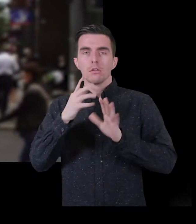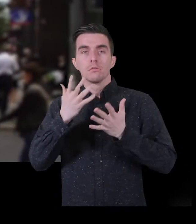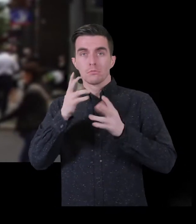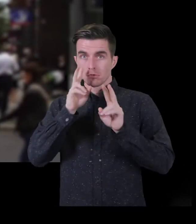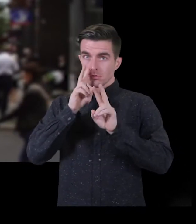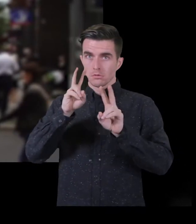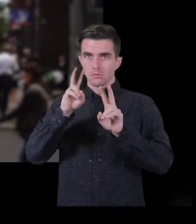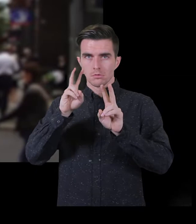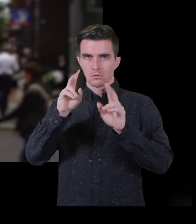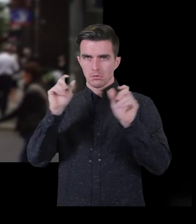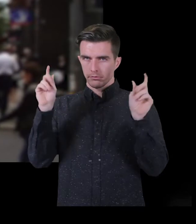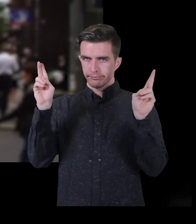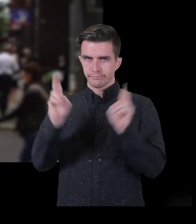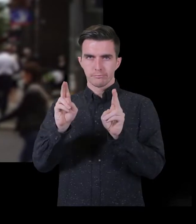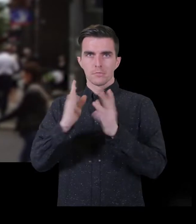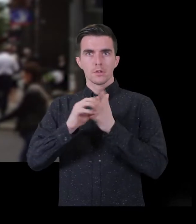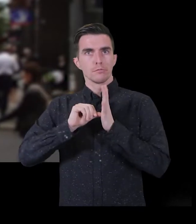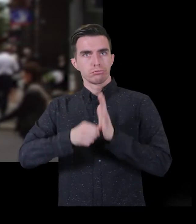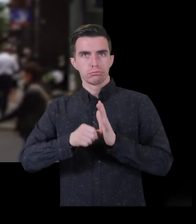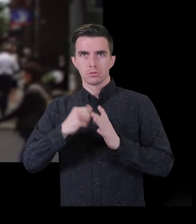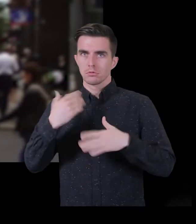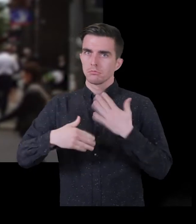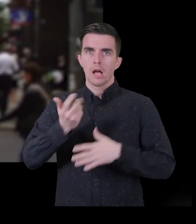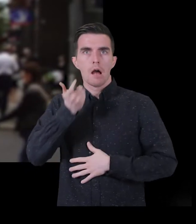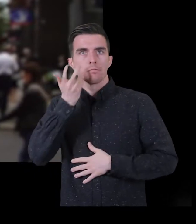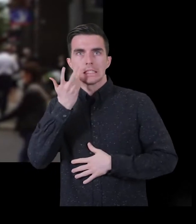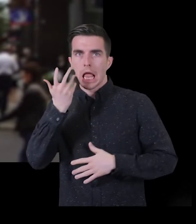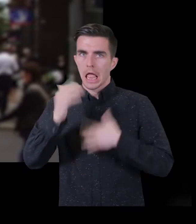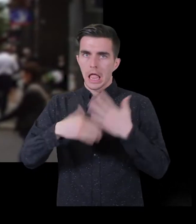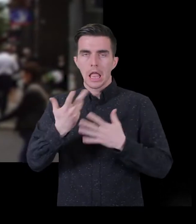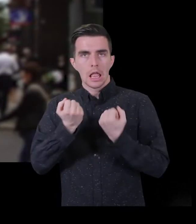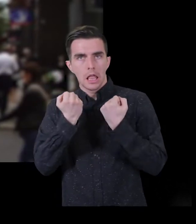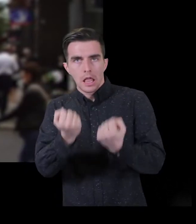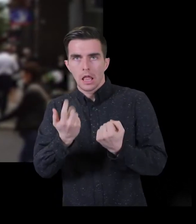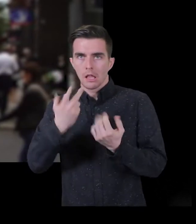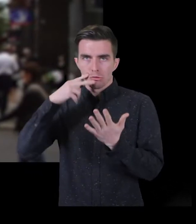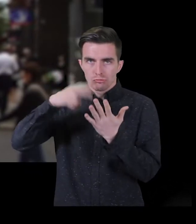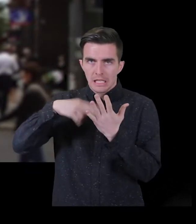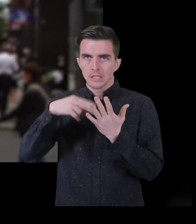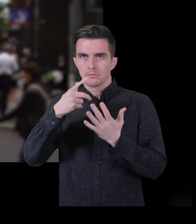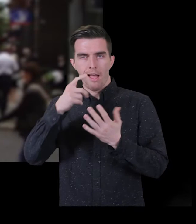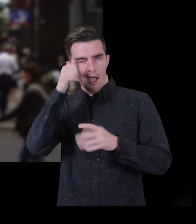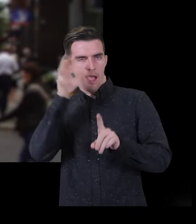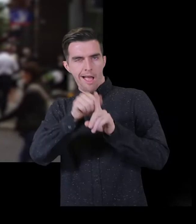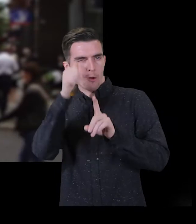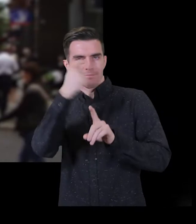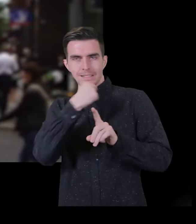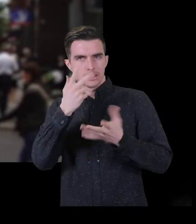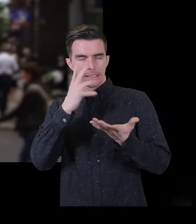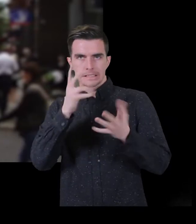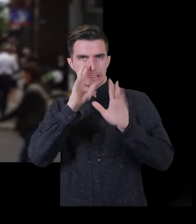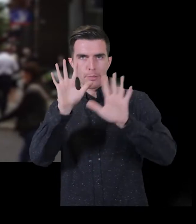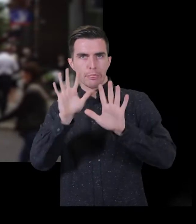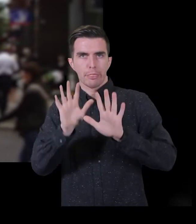directly in front of them and causes difficulty with driving, reading and recognising faces. People with this